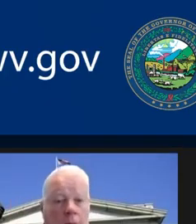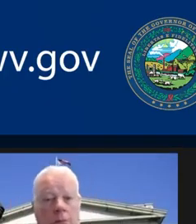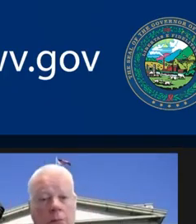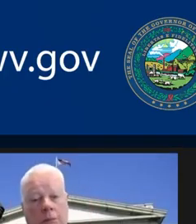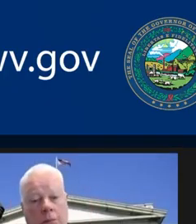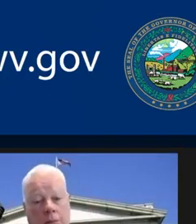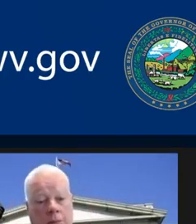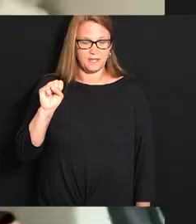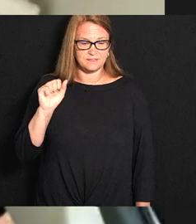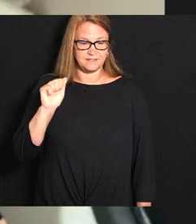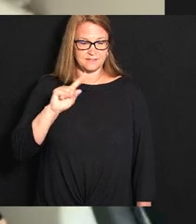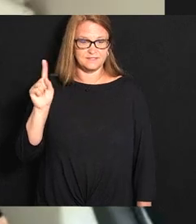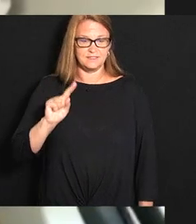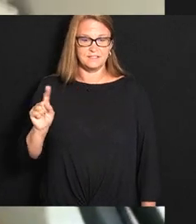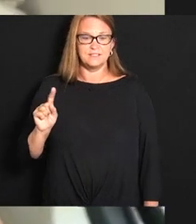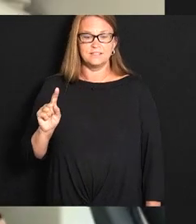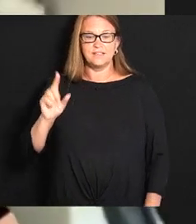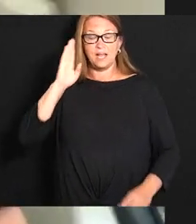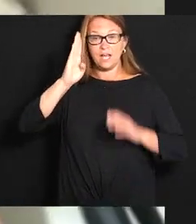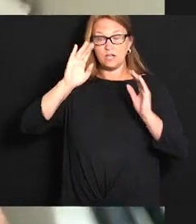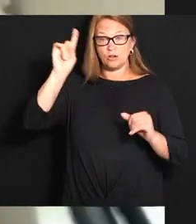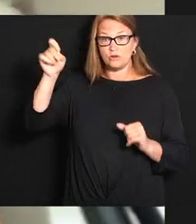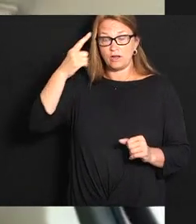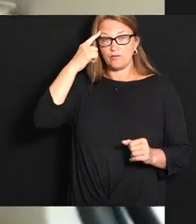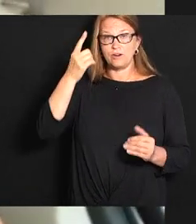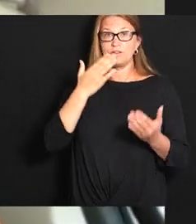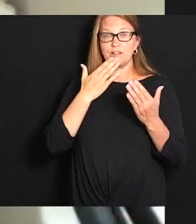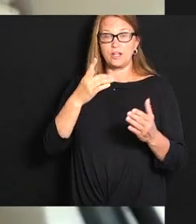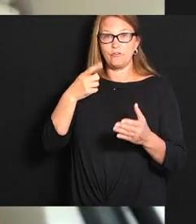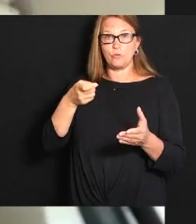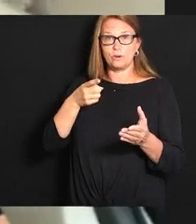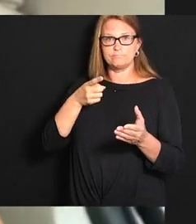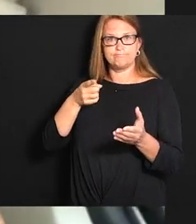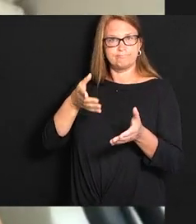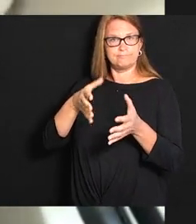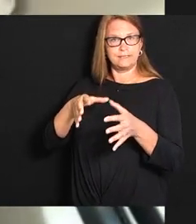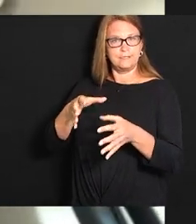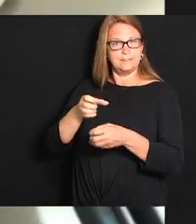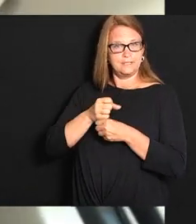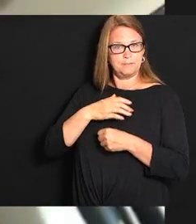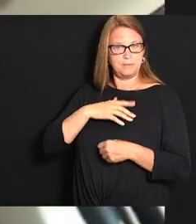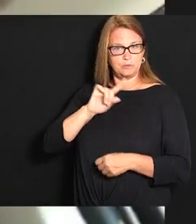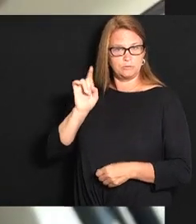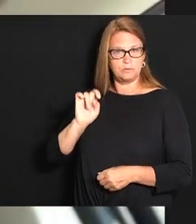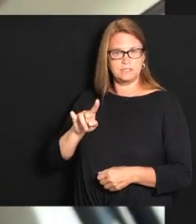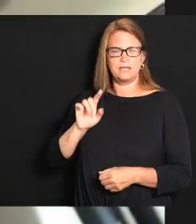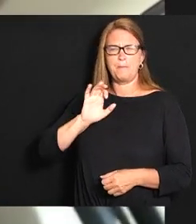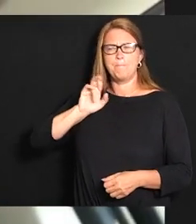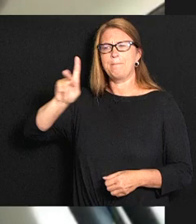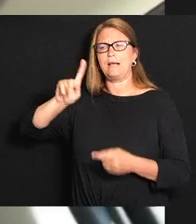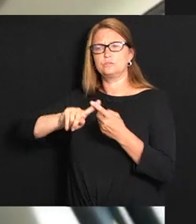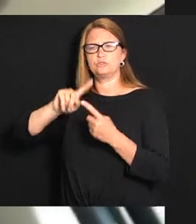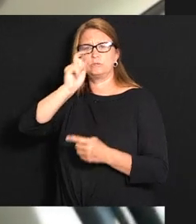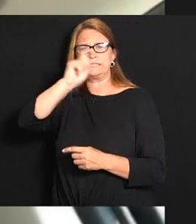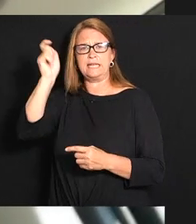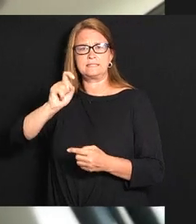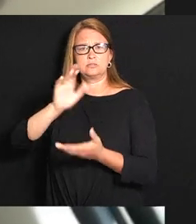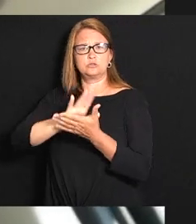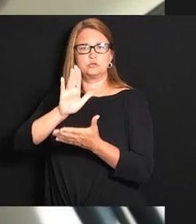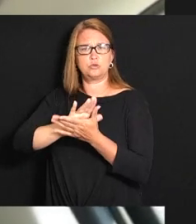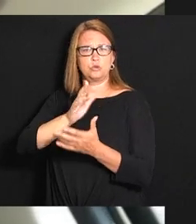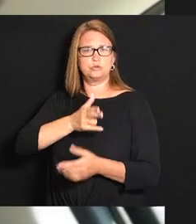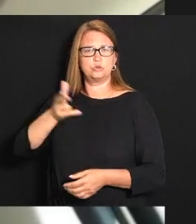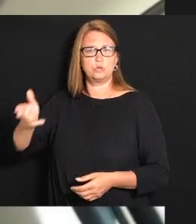hello governor thank you so much for taking my question I want to go back to the Texas school shooting and I was intrigued by